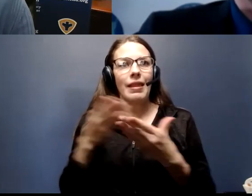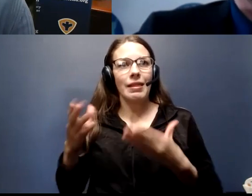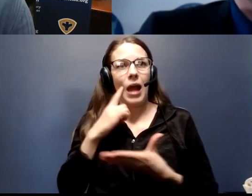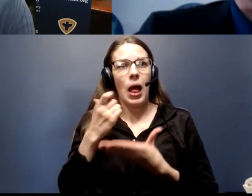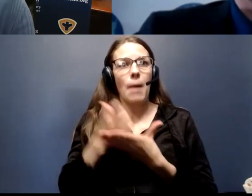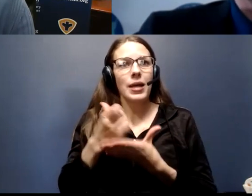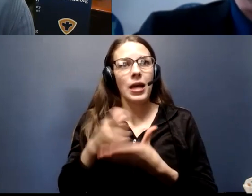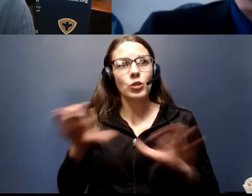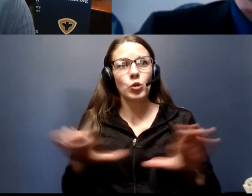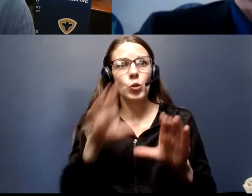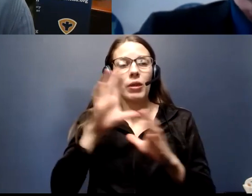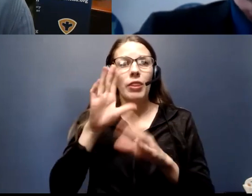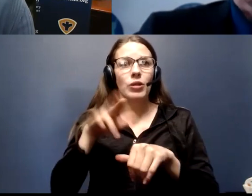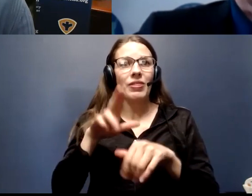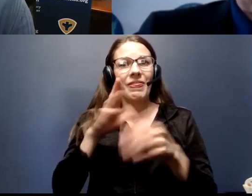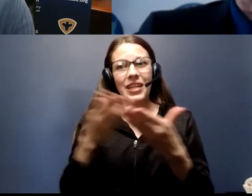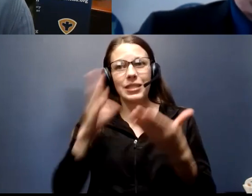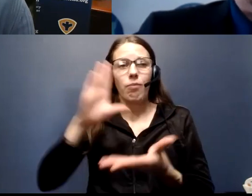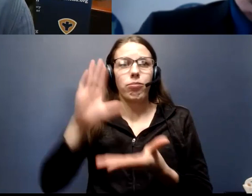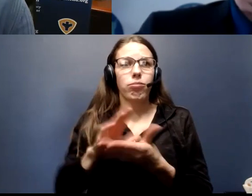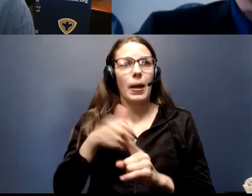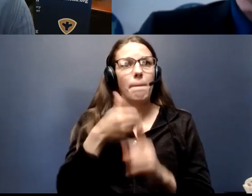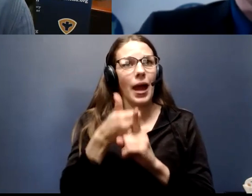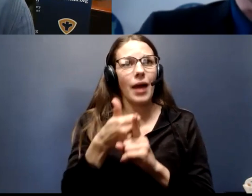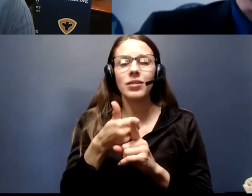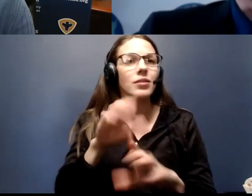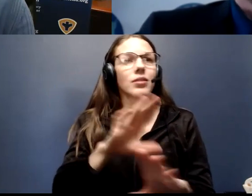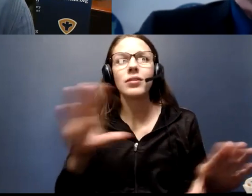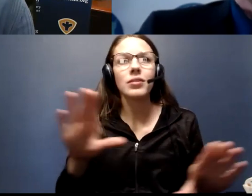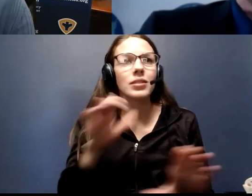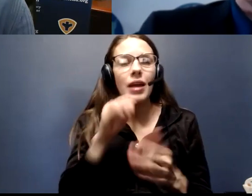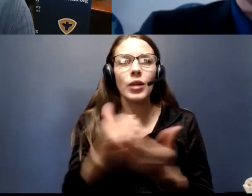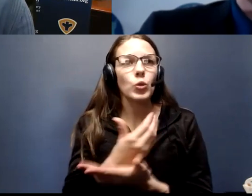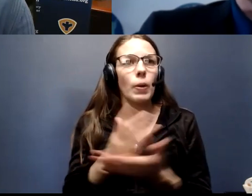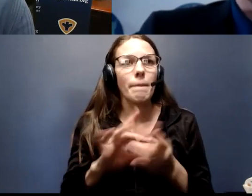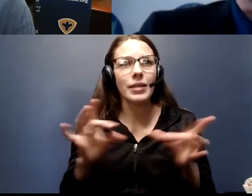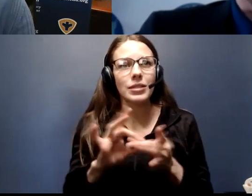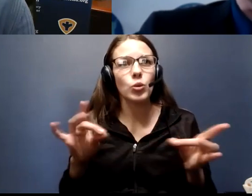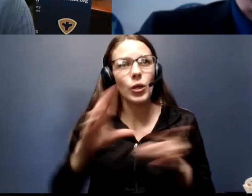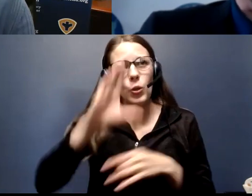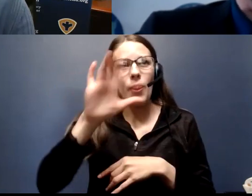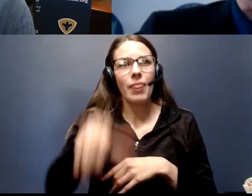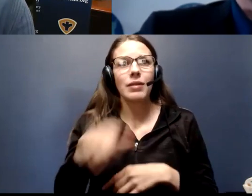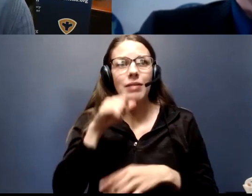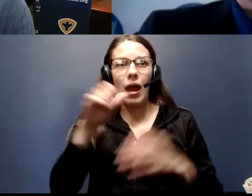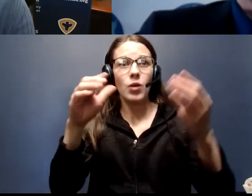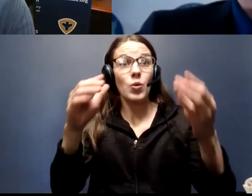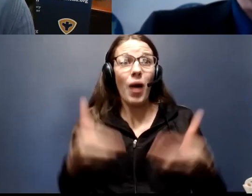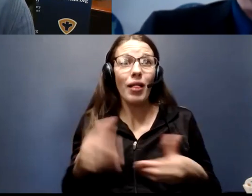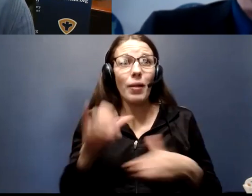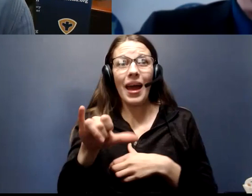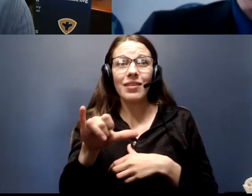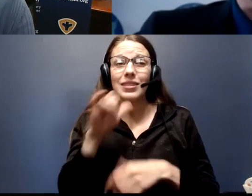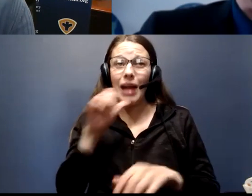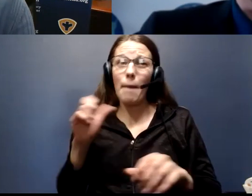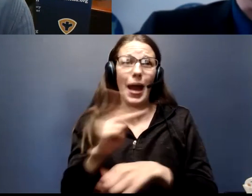of Coronavirus in our community. This is not a new message. And we know this will not be a welcome message. It is,